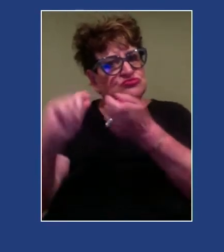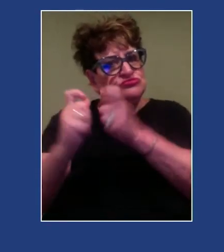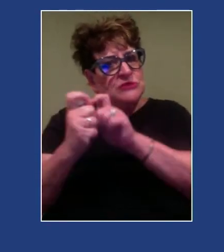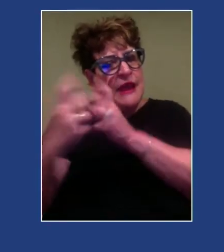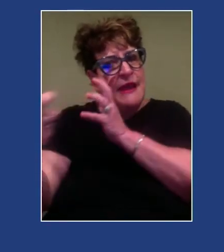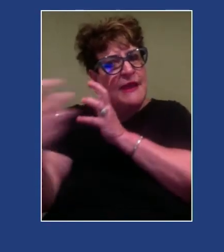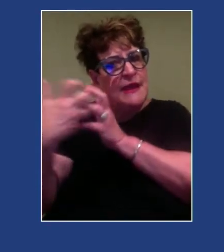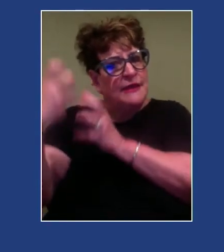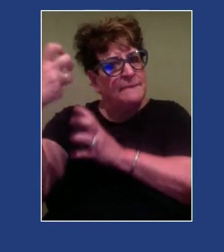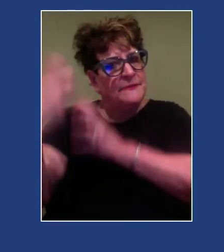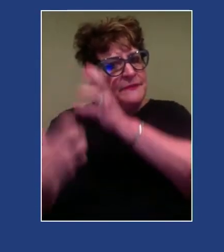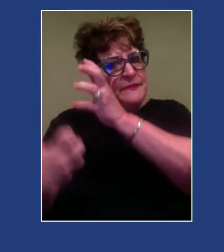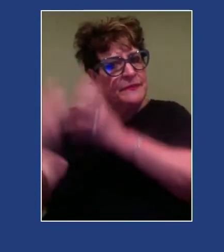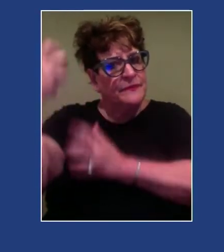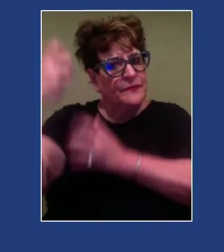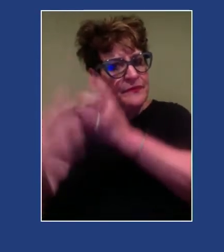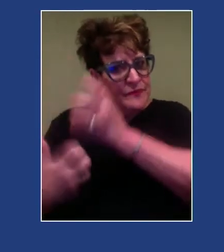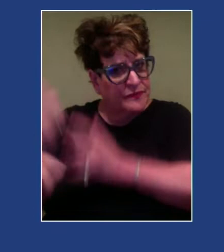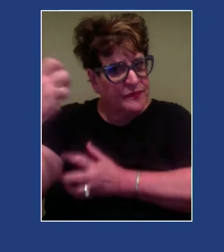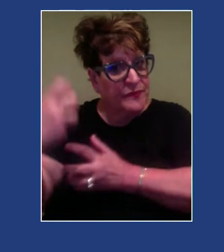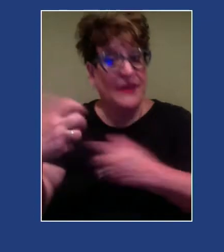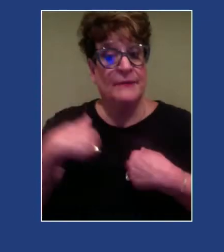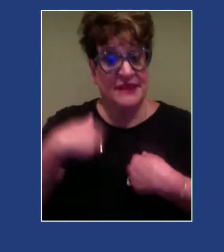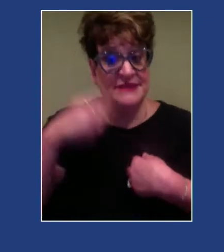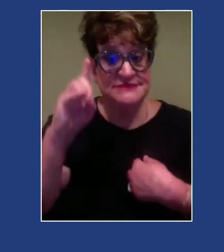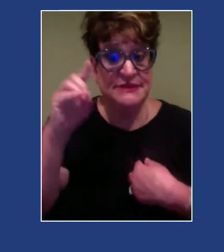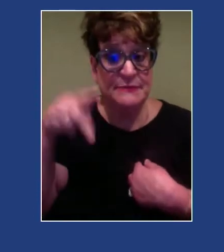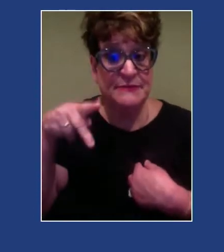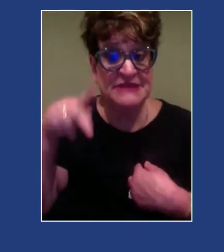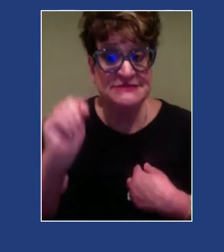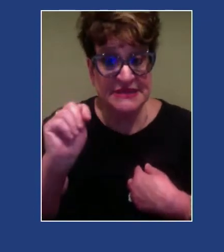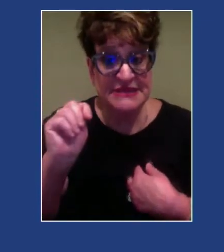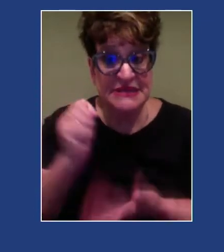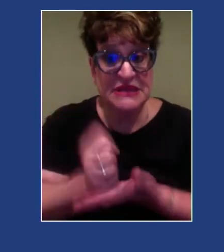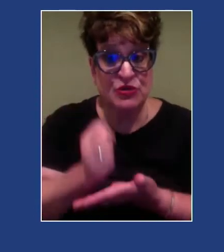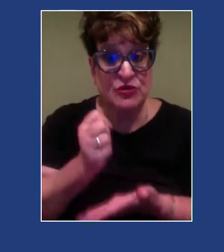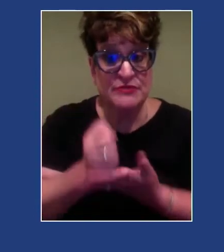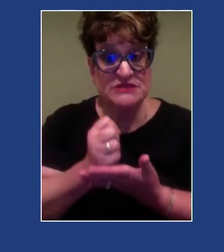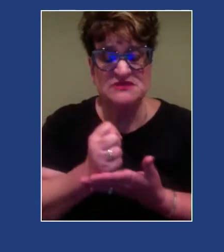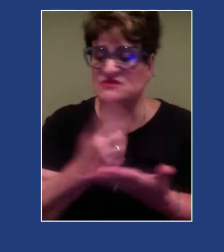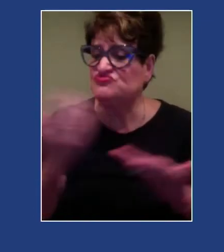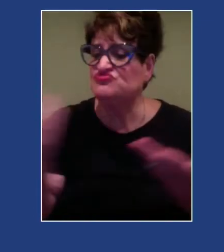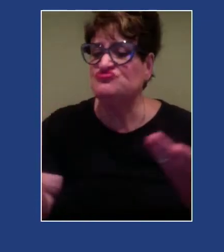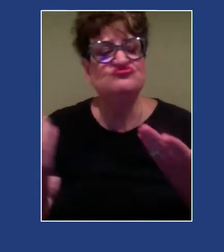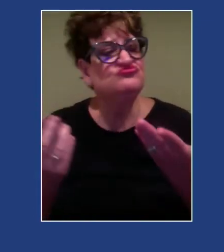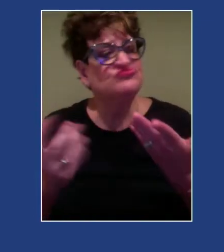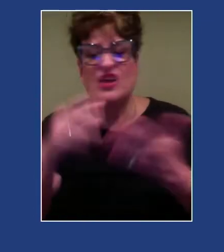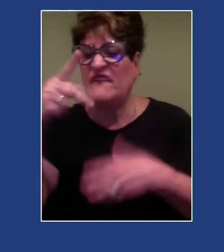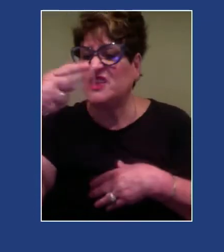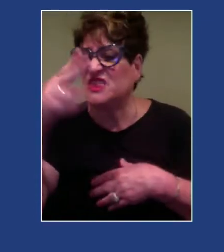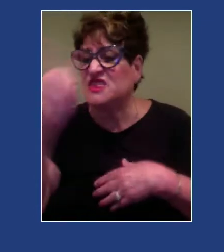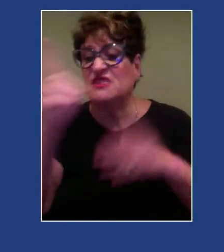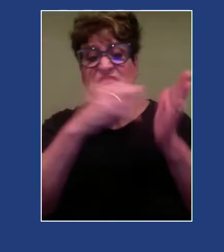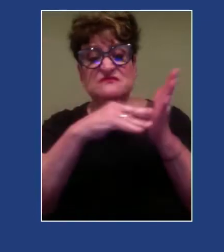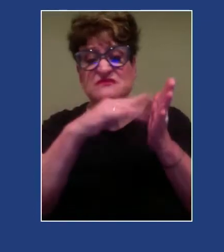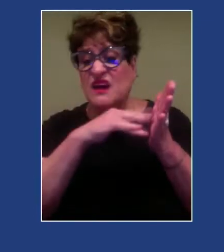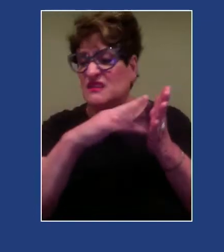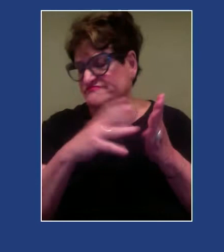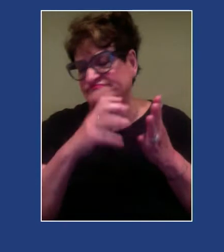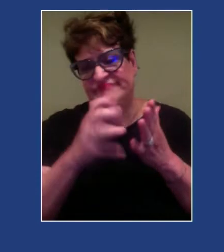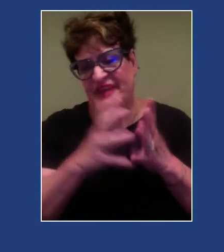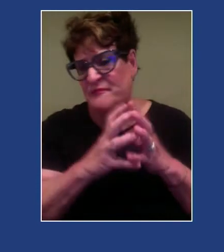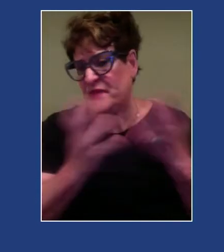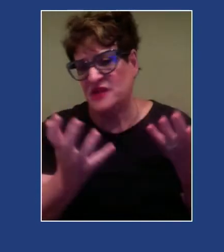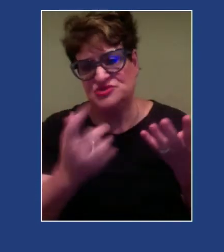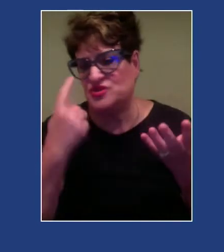And as a DBT therapist, the reality is there is not a lot of research out here about DBT with communities of